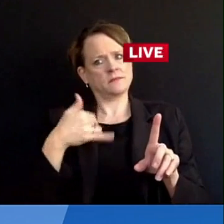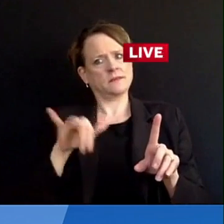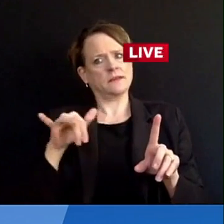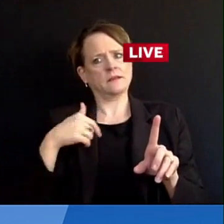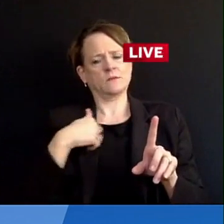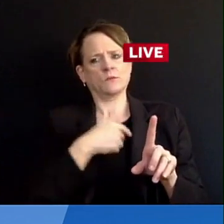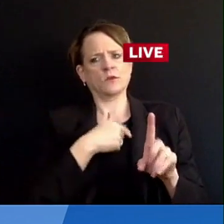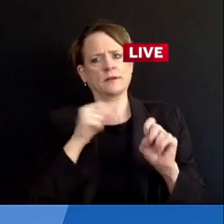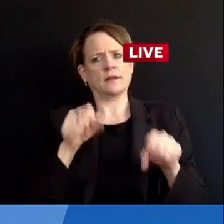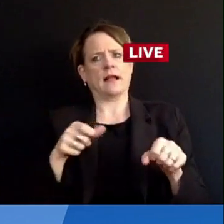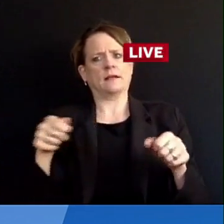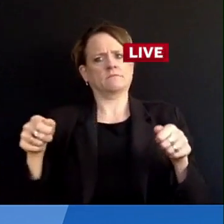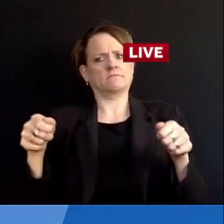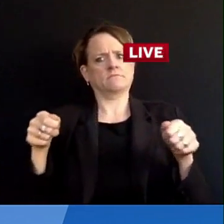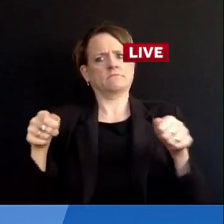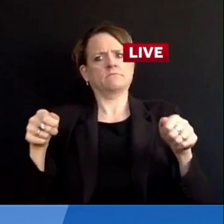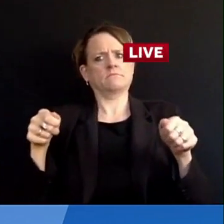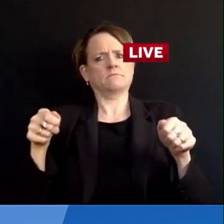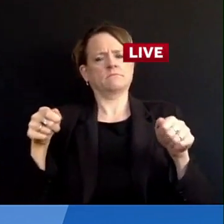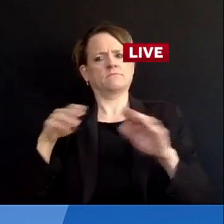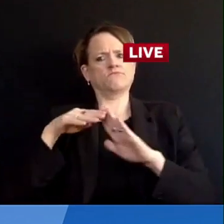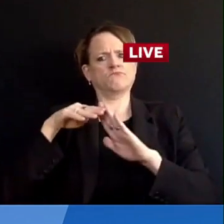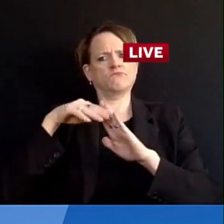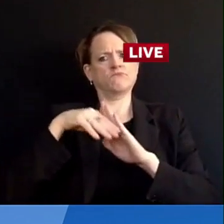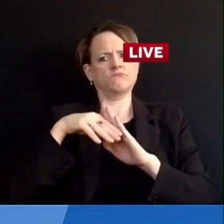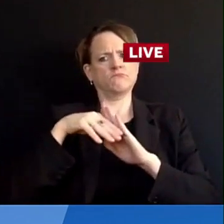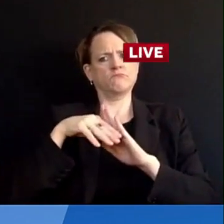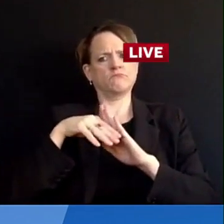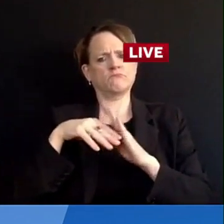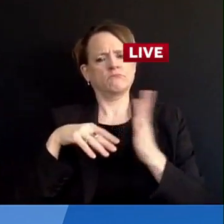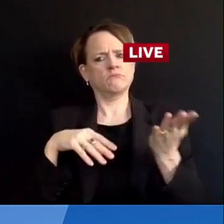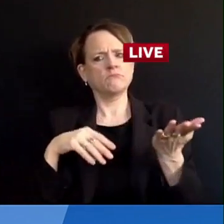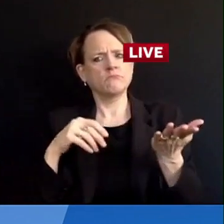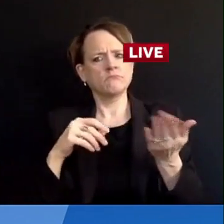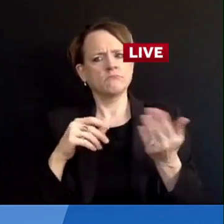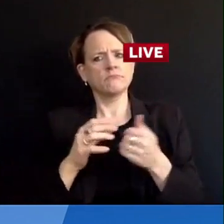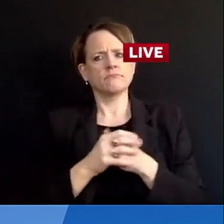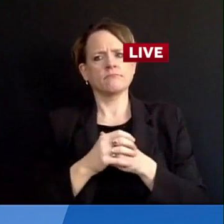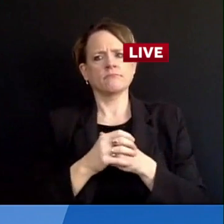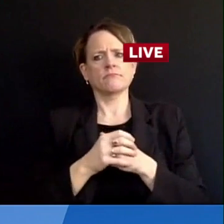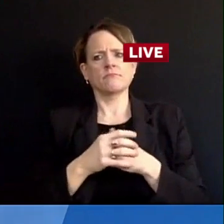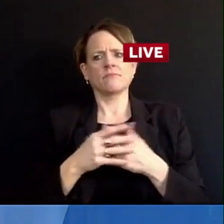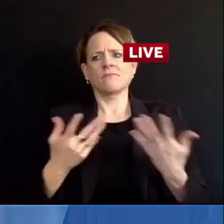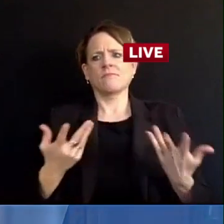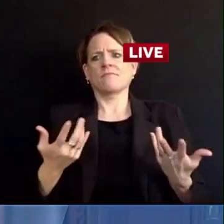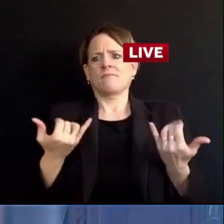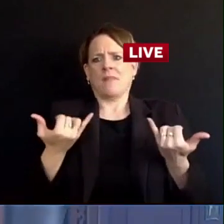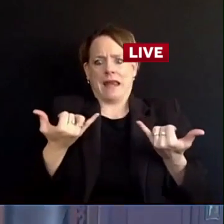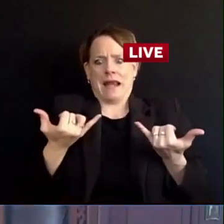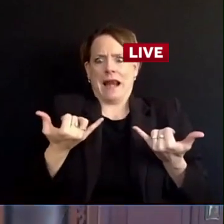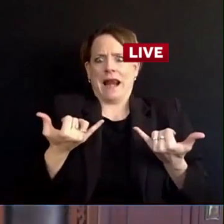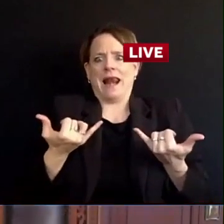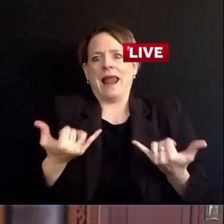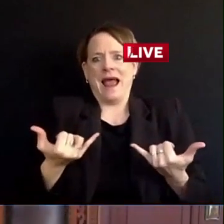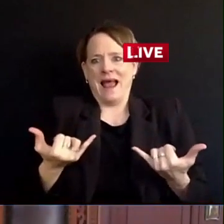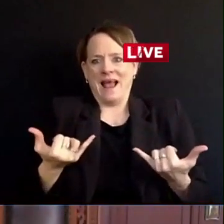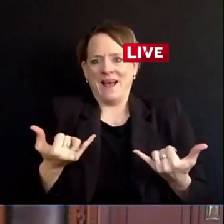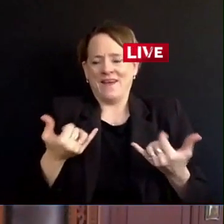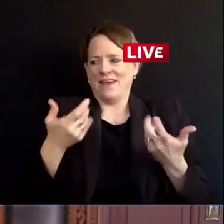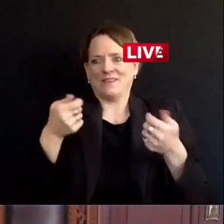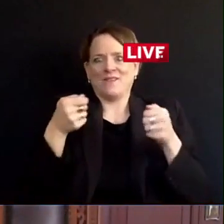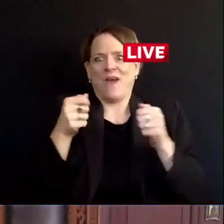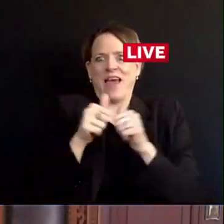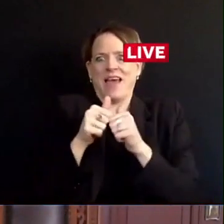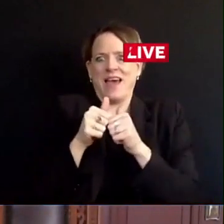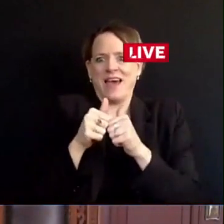can be done, given those obstacles you guys have been facing? Thanks. Yeah, and there have been plenty of obstacles.